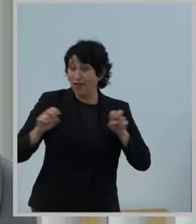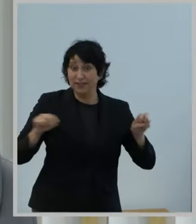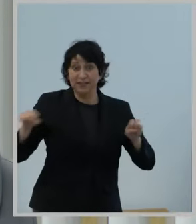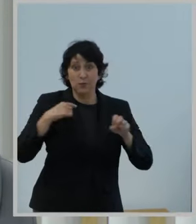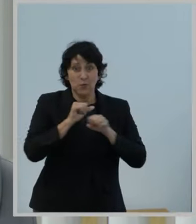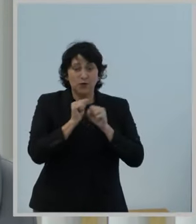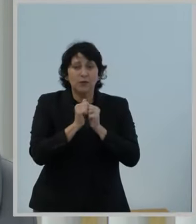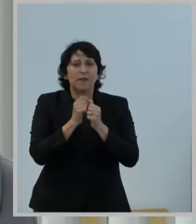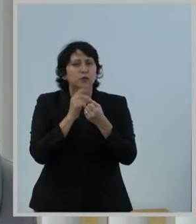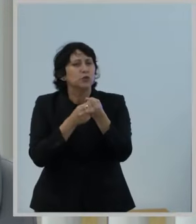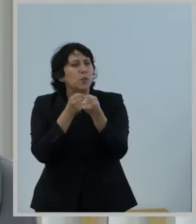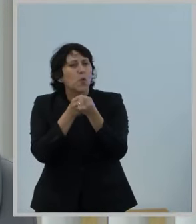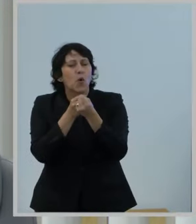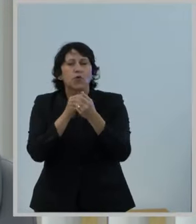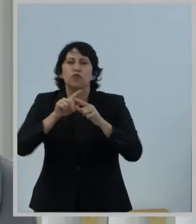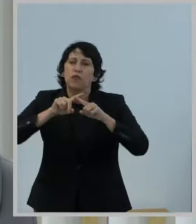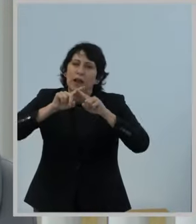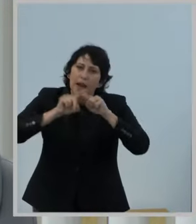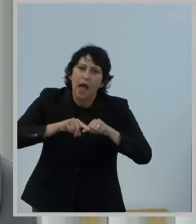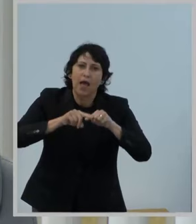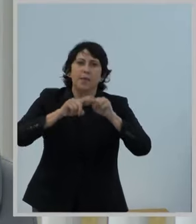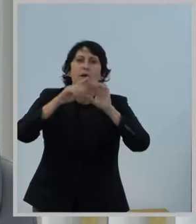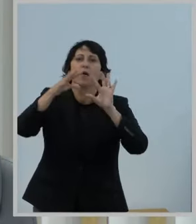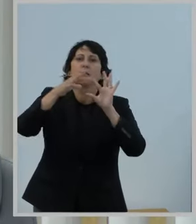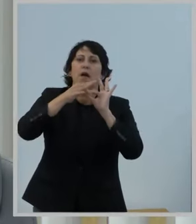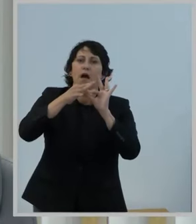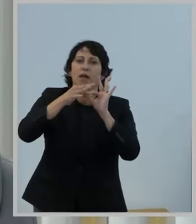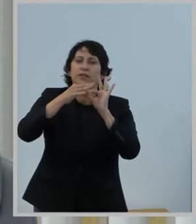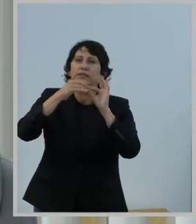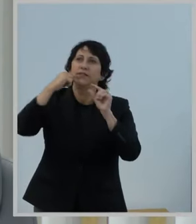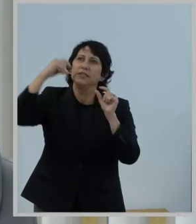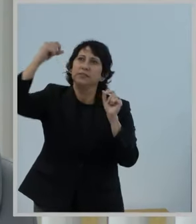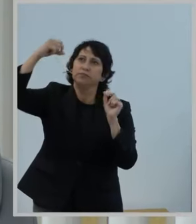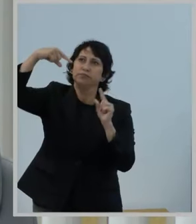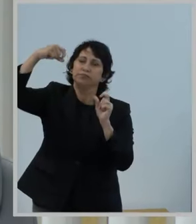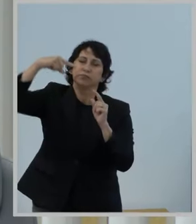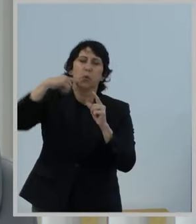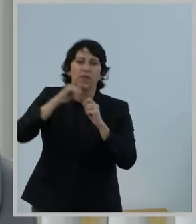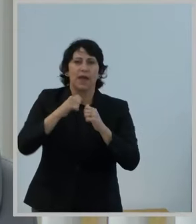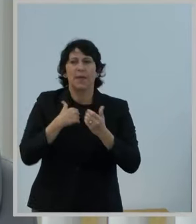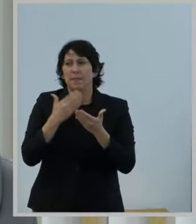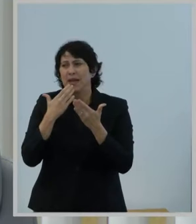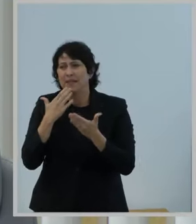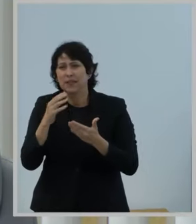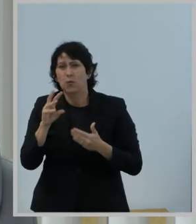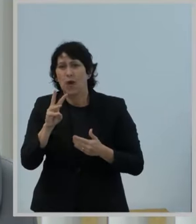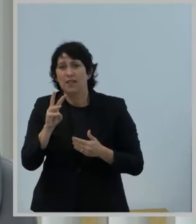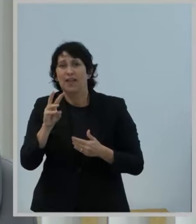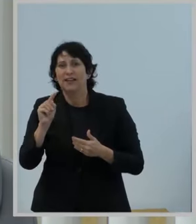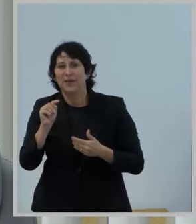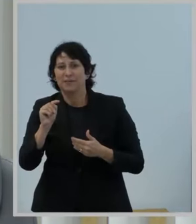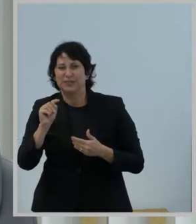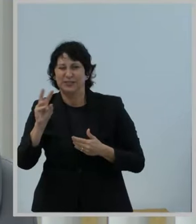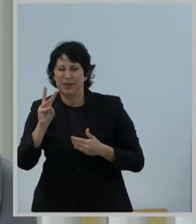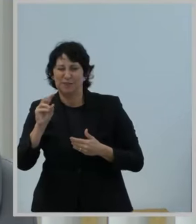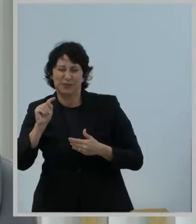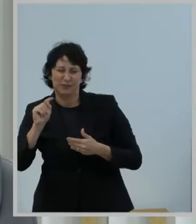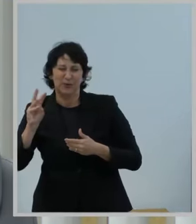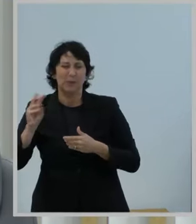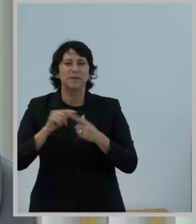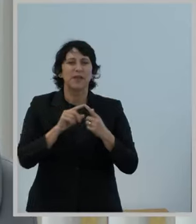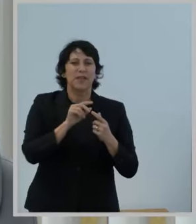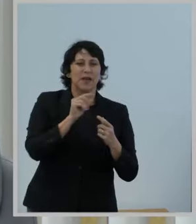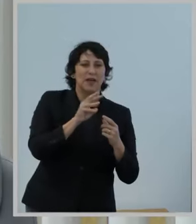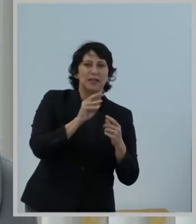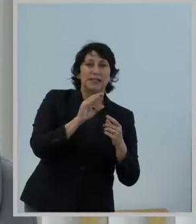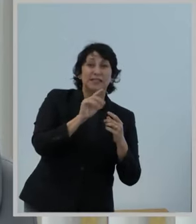reliable connectivity for Alaskans. Many thanks to the Wireline Competition Bureau, the Wireless Telecommunications Bureau,